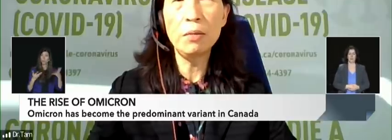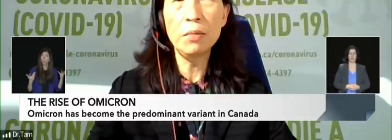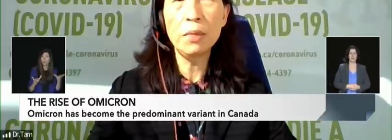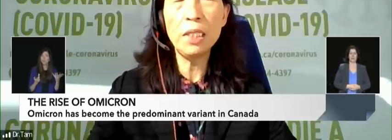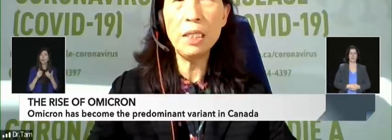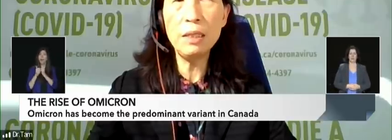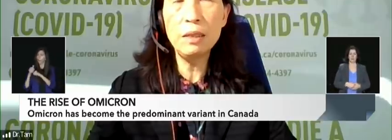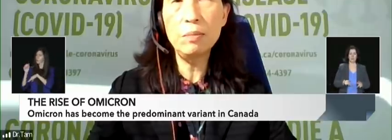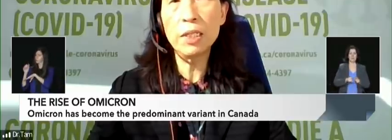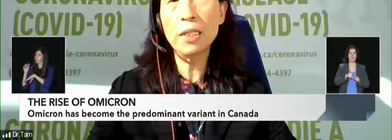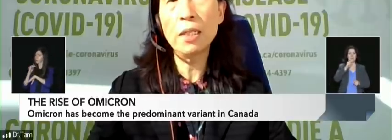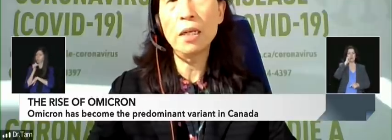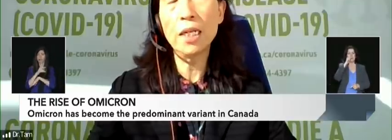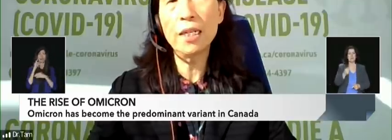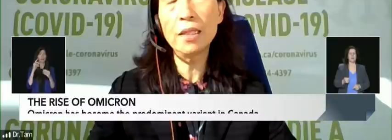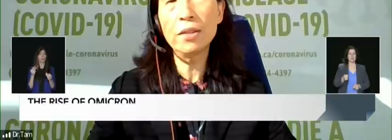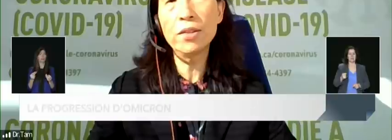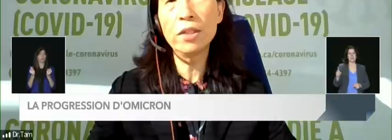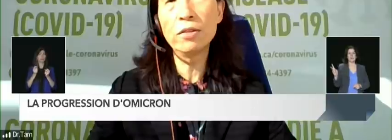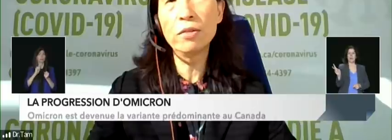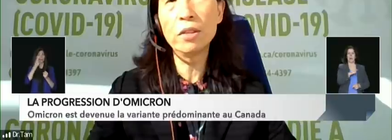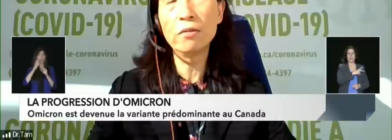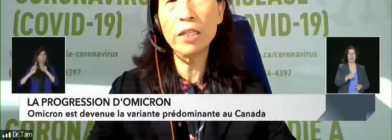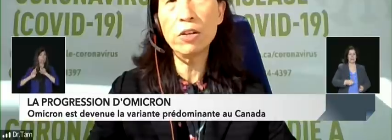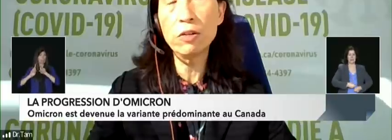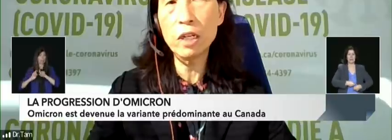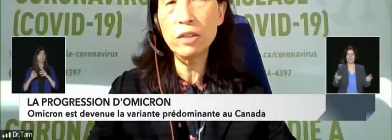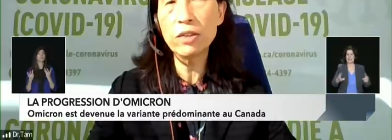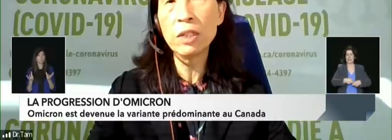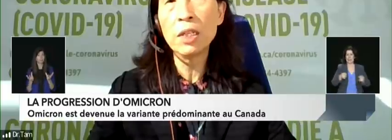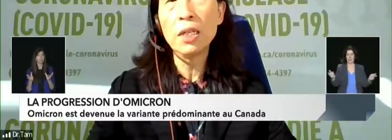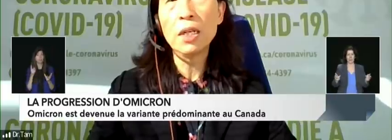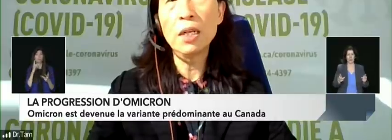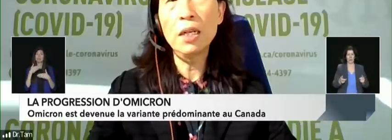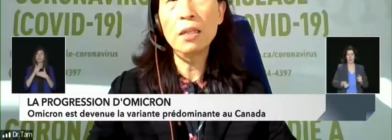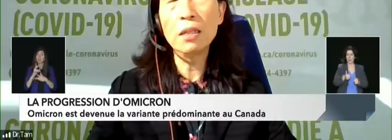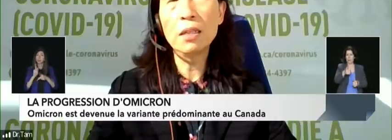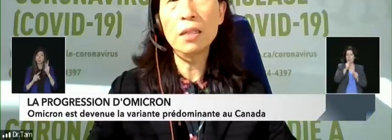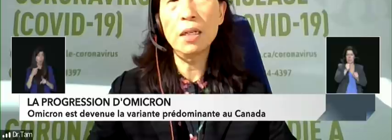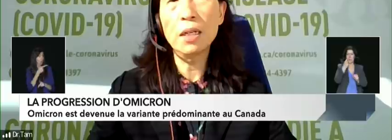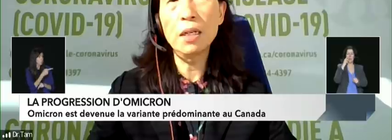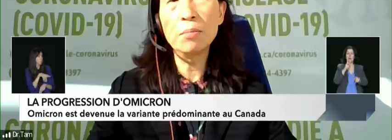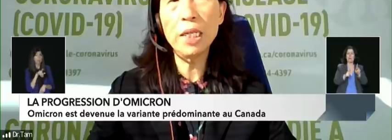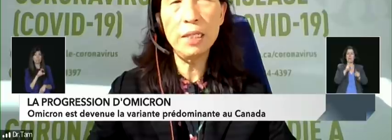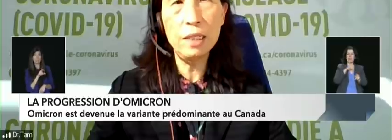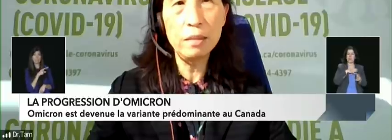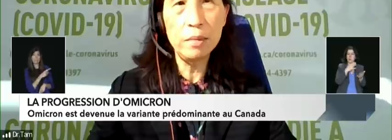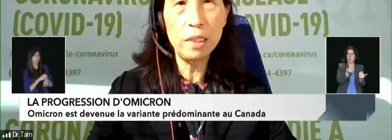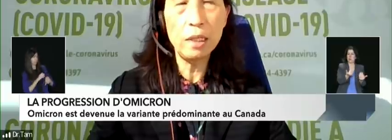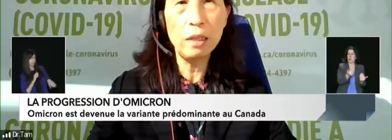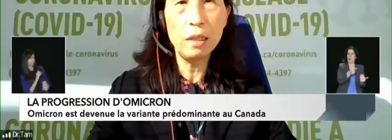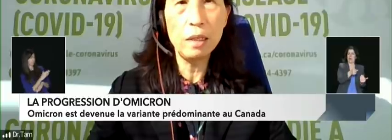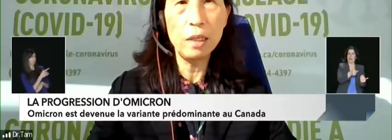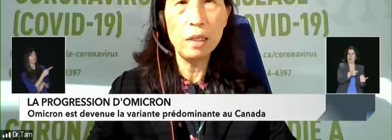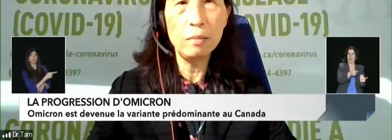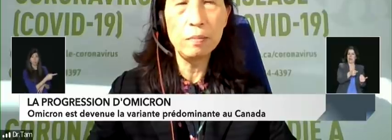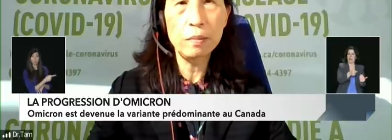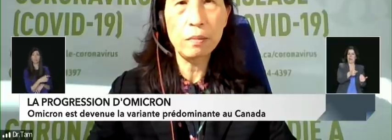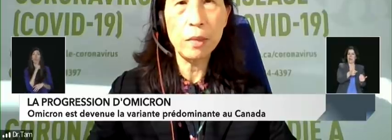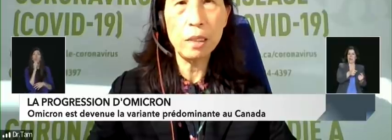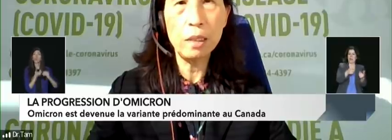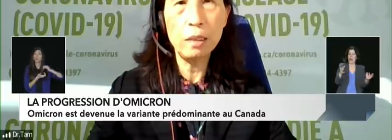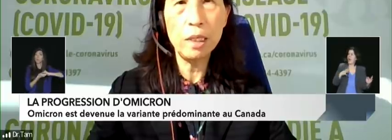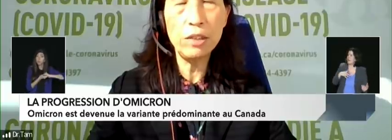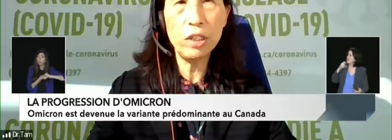have needs but can't access. So through the Red Cross and mechanisms and other